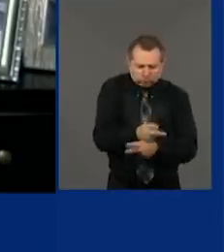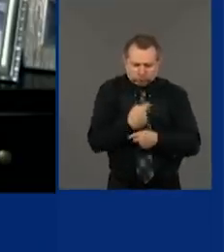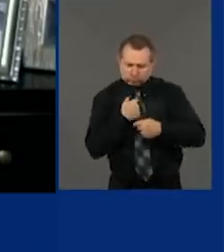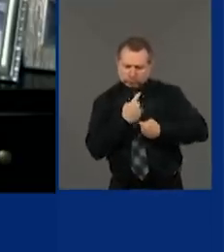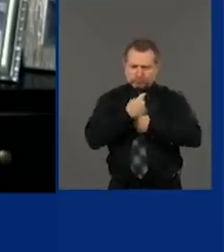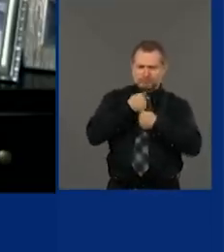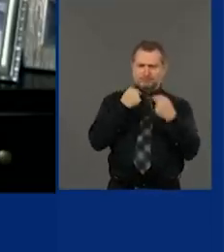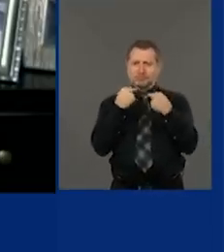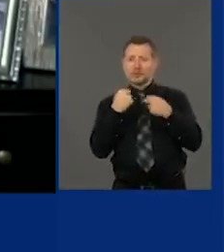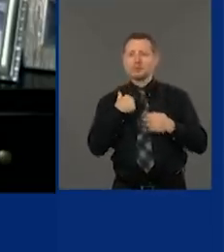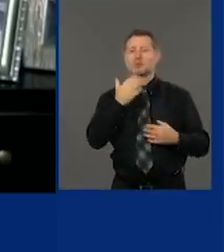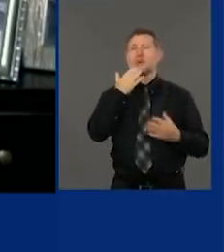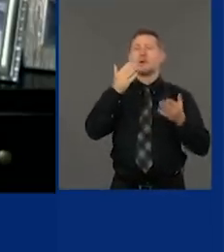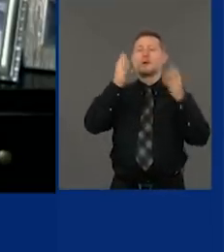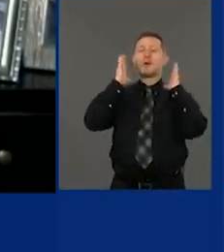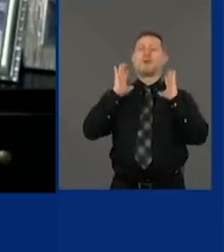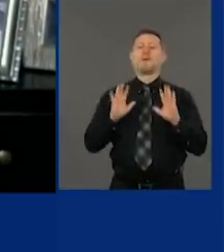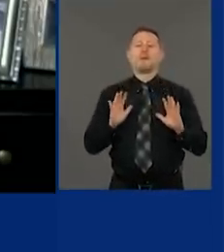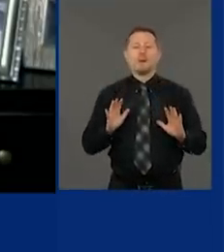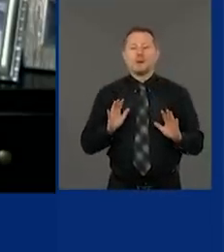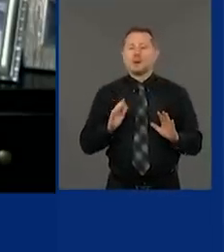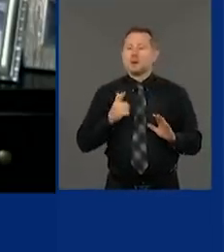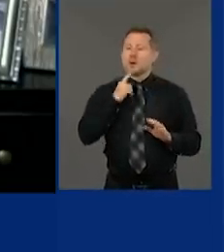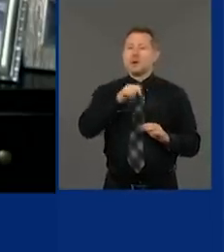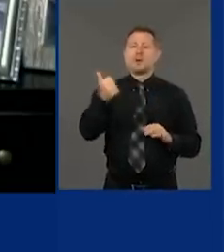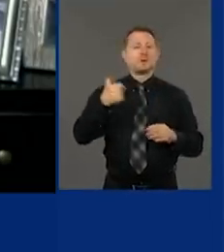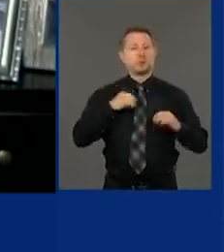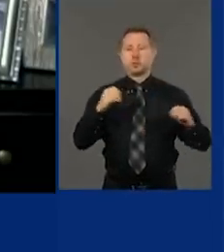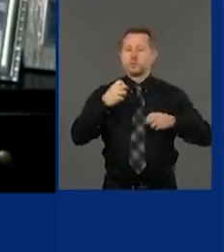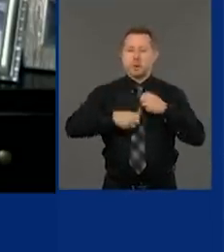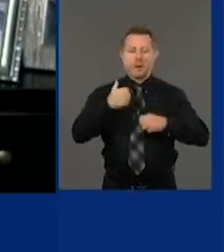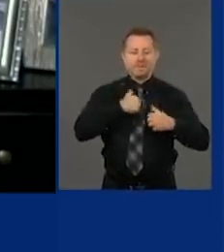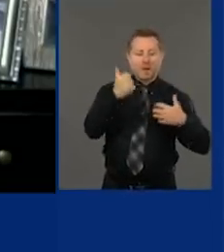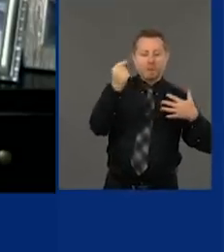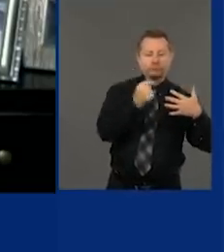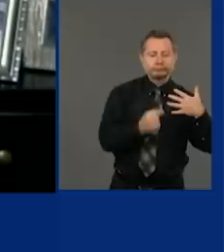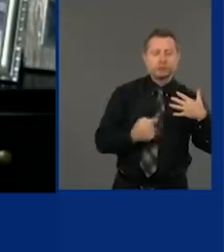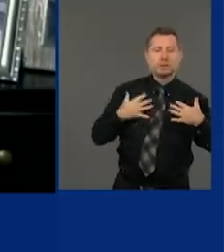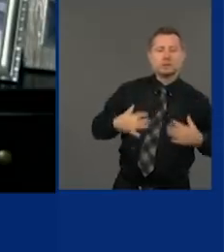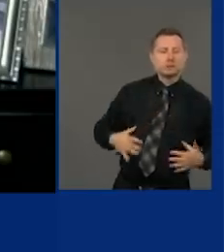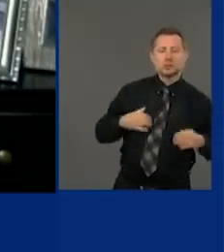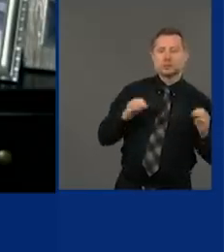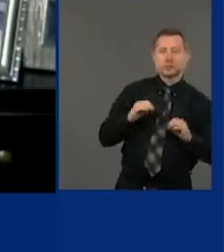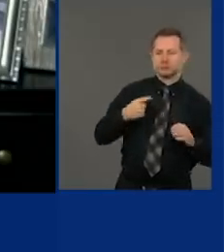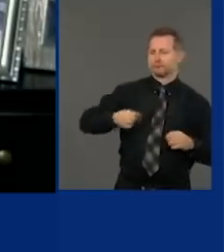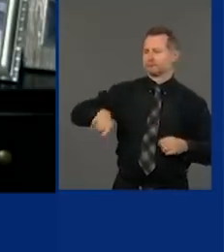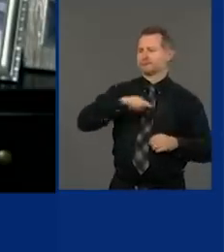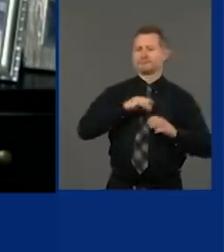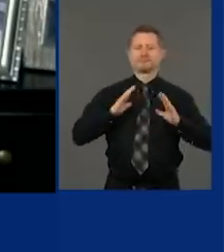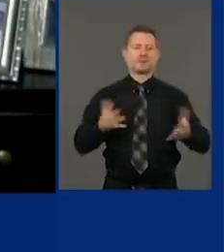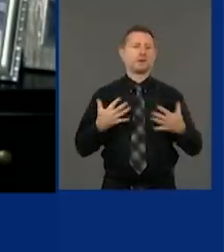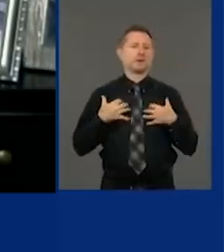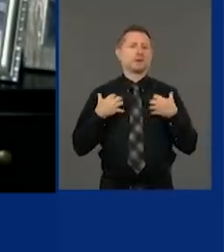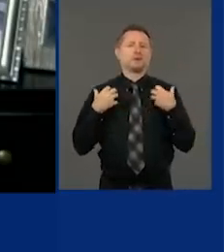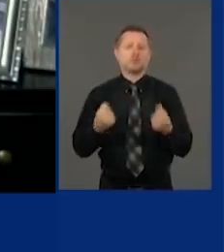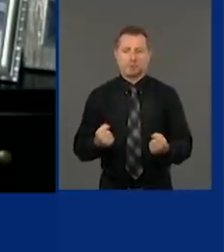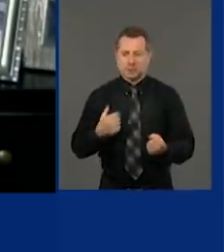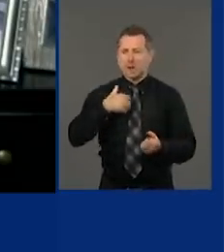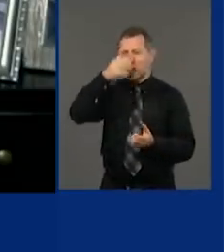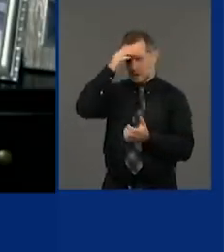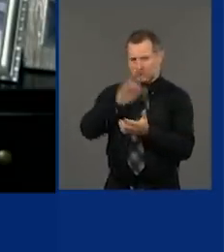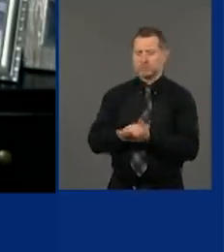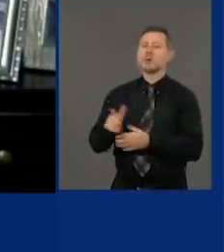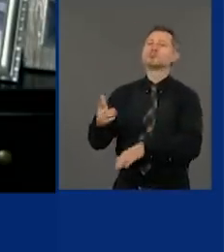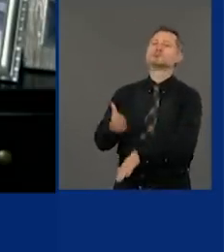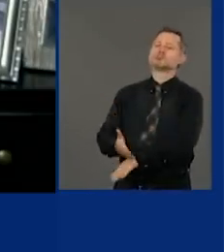by the grace of God, we don't have underlying health conditions, and we are all on the mend. My husband is feeling a lot better,